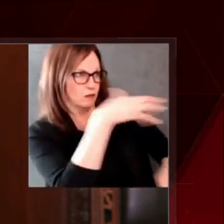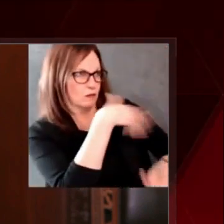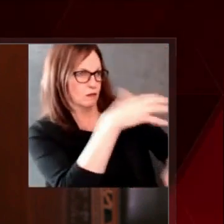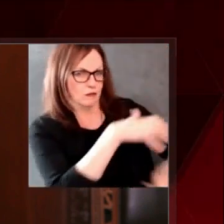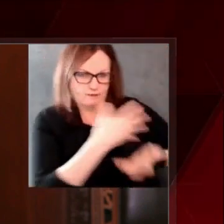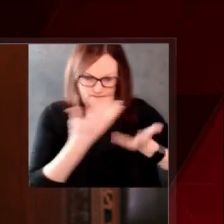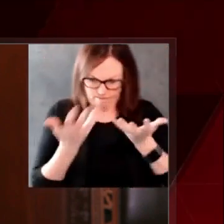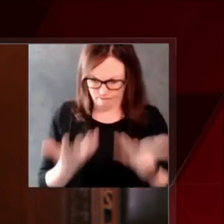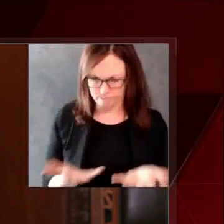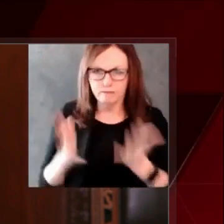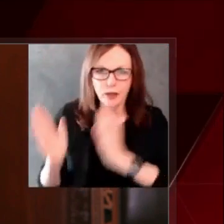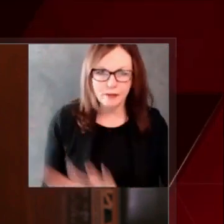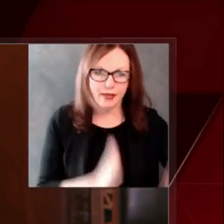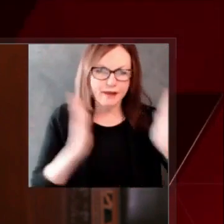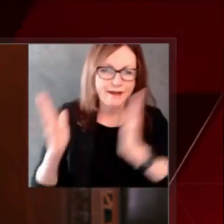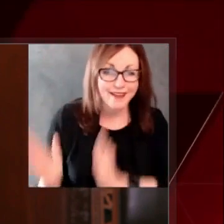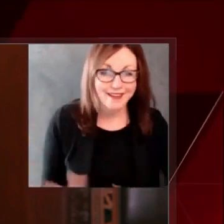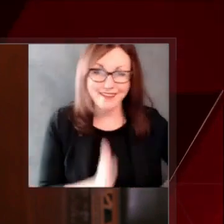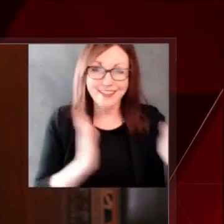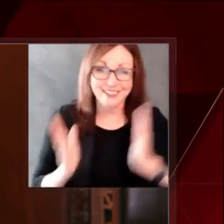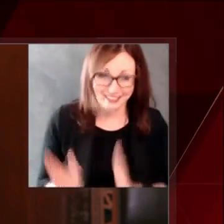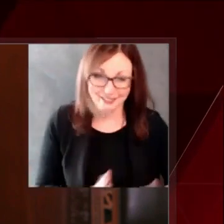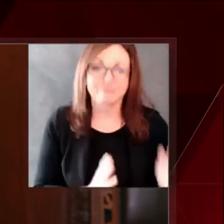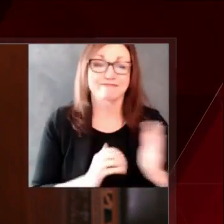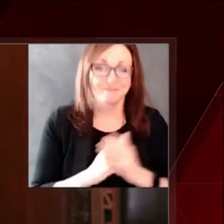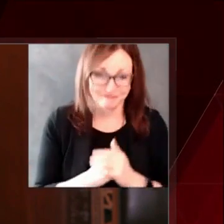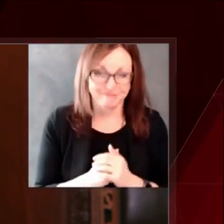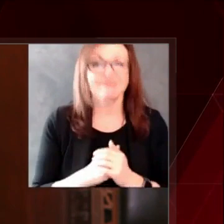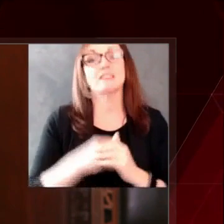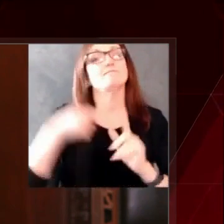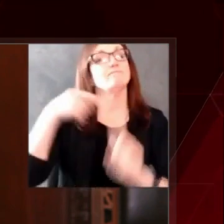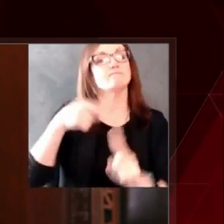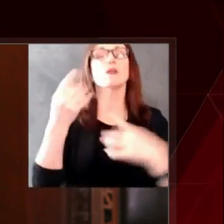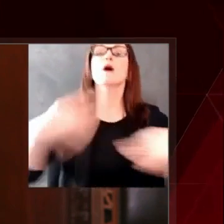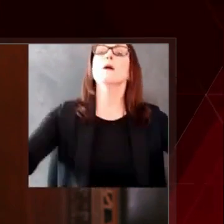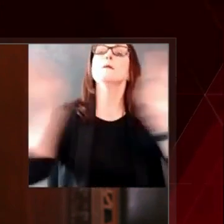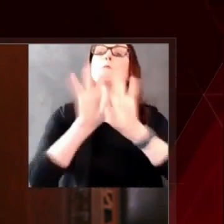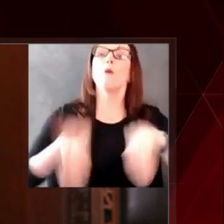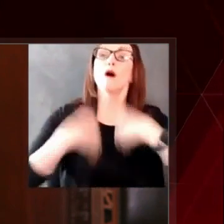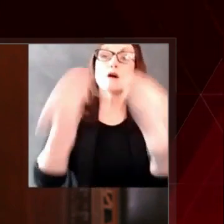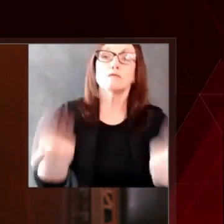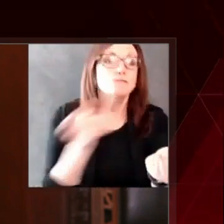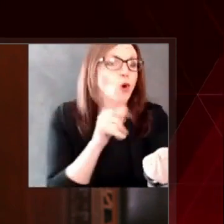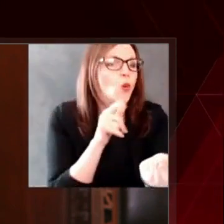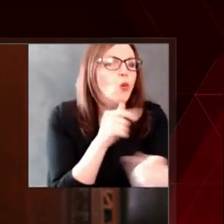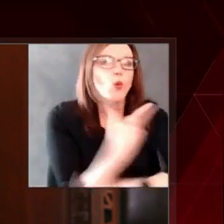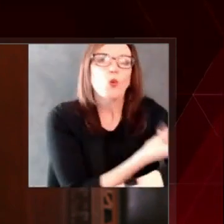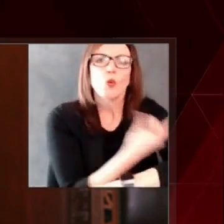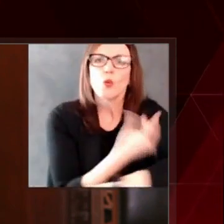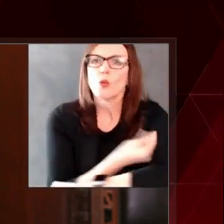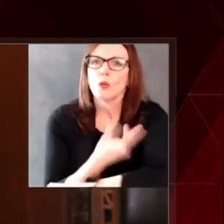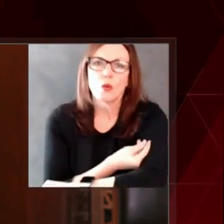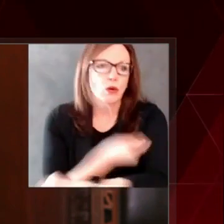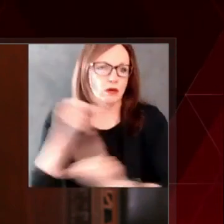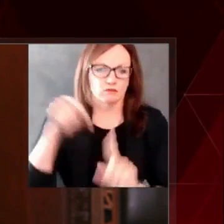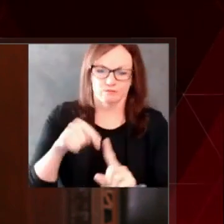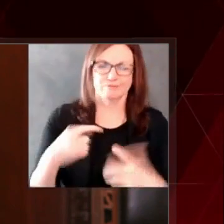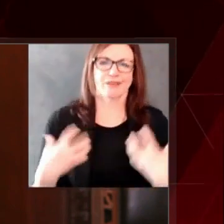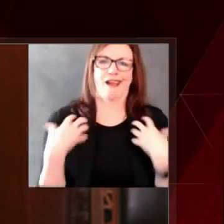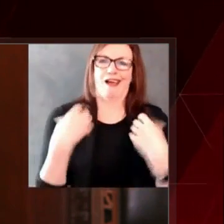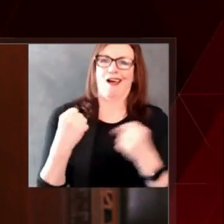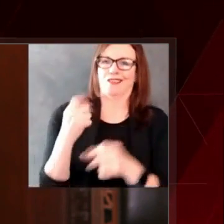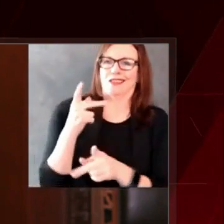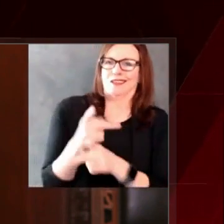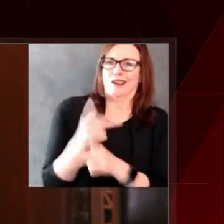workers who are putting their health, safety, and hearts on the line to take care of all of us. But here's the bottom line. We are